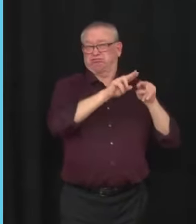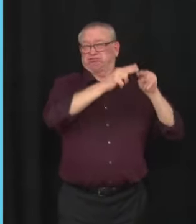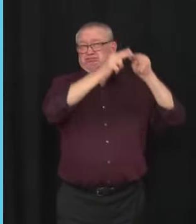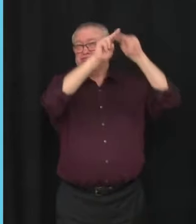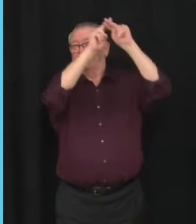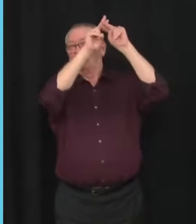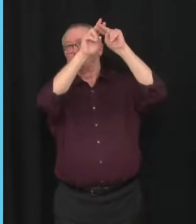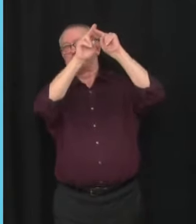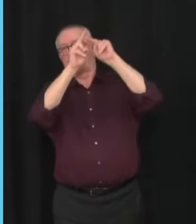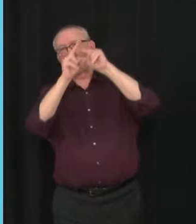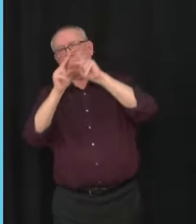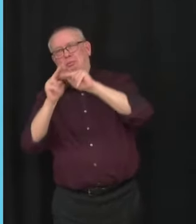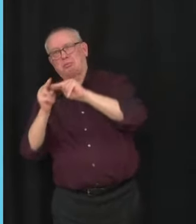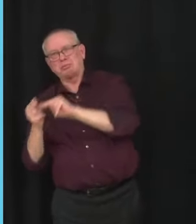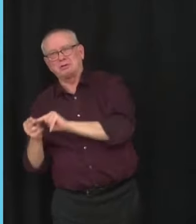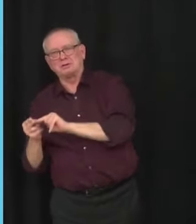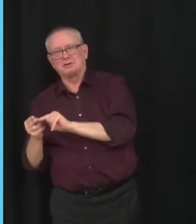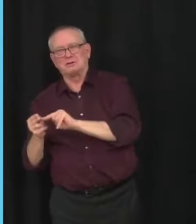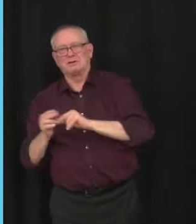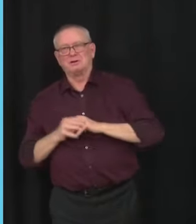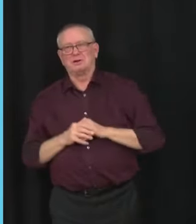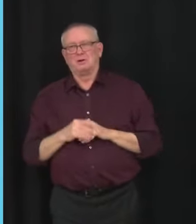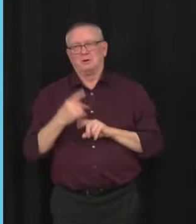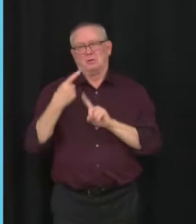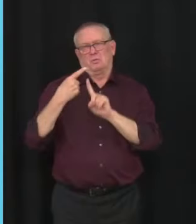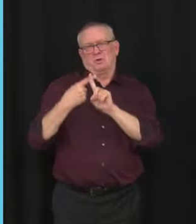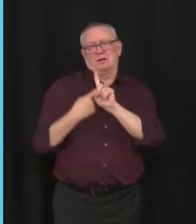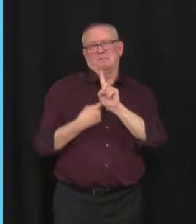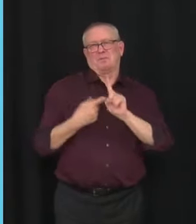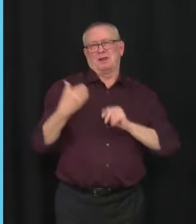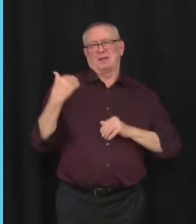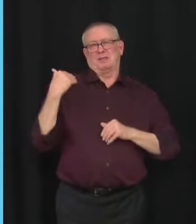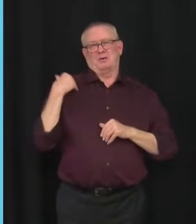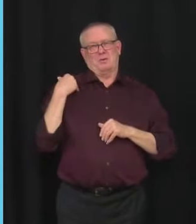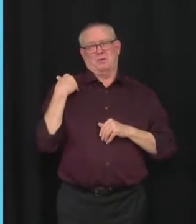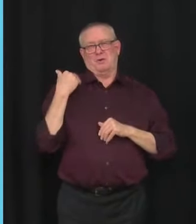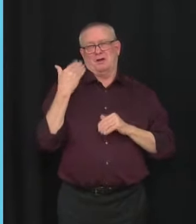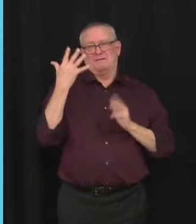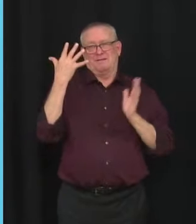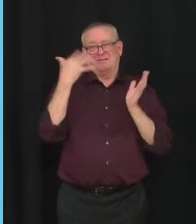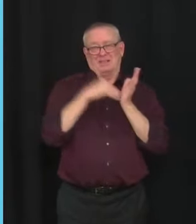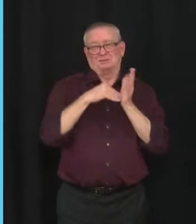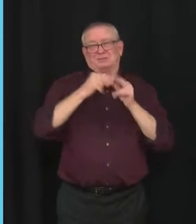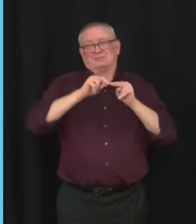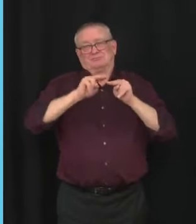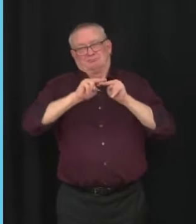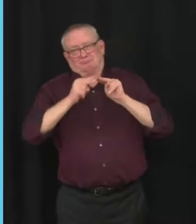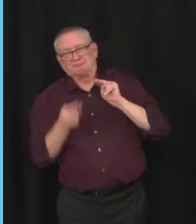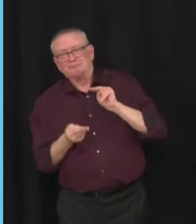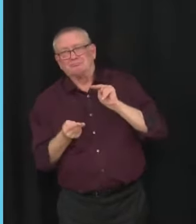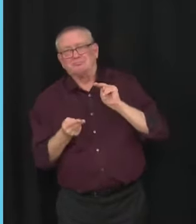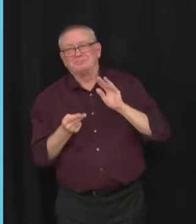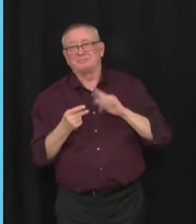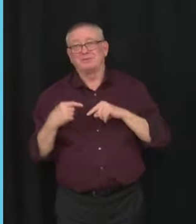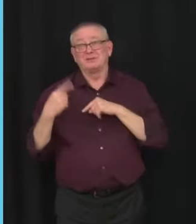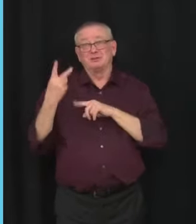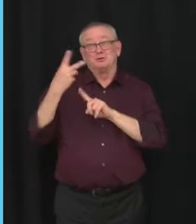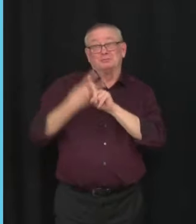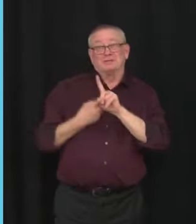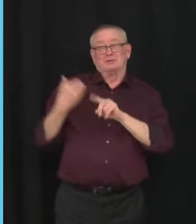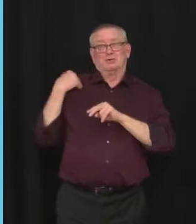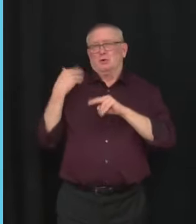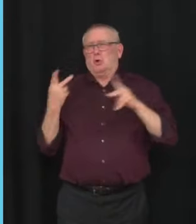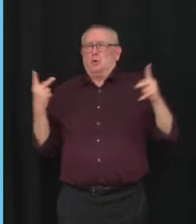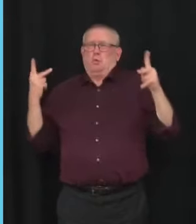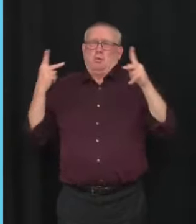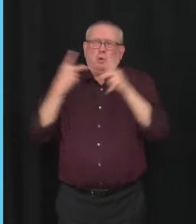and about 15,000 fewer cases than two months ago. The positivity rate, that's the percentage of the